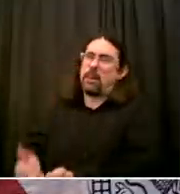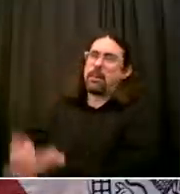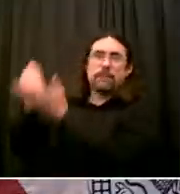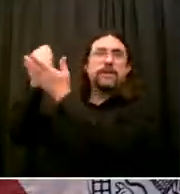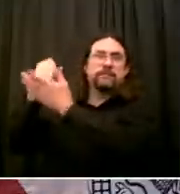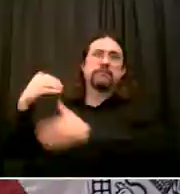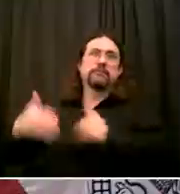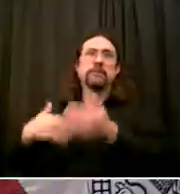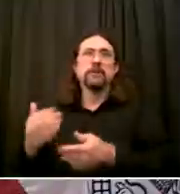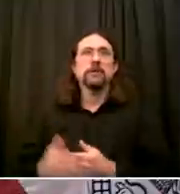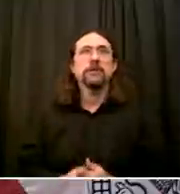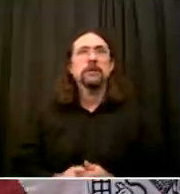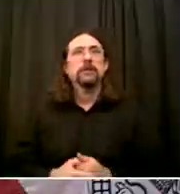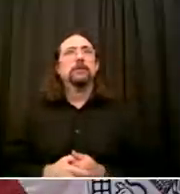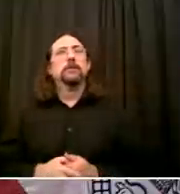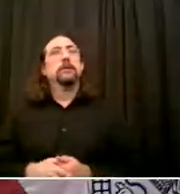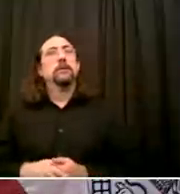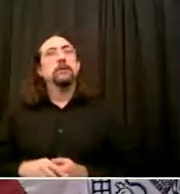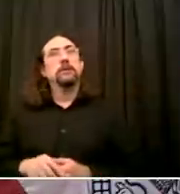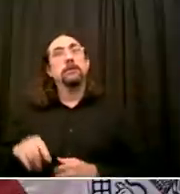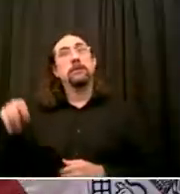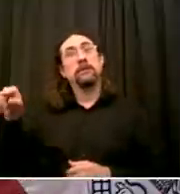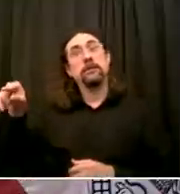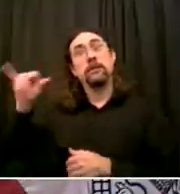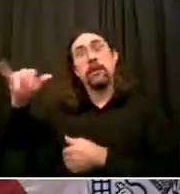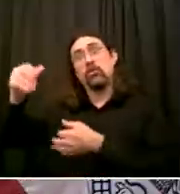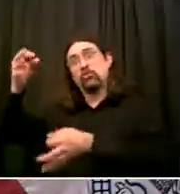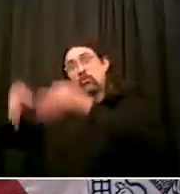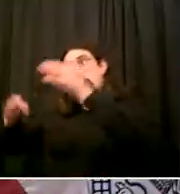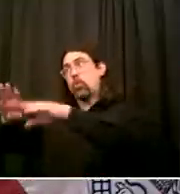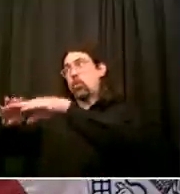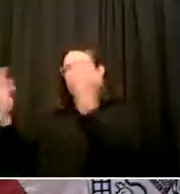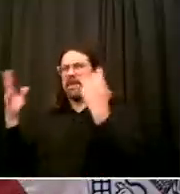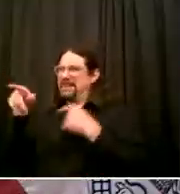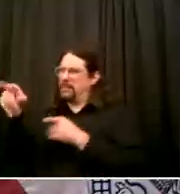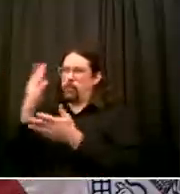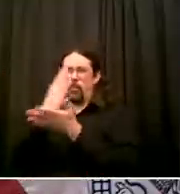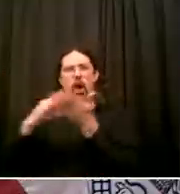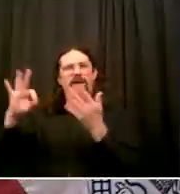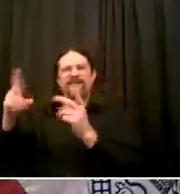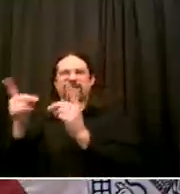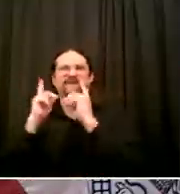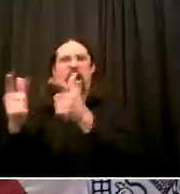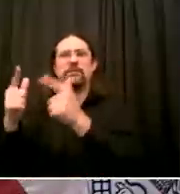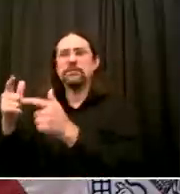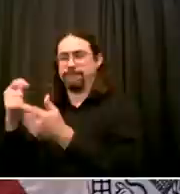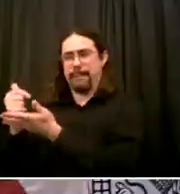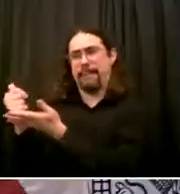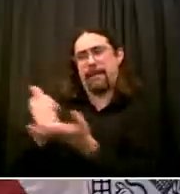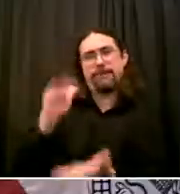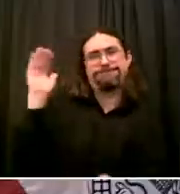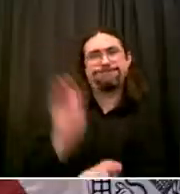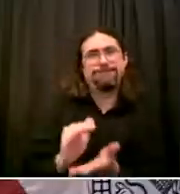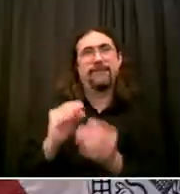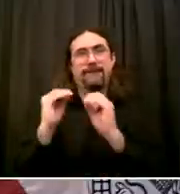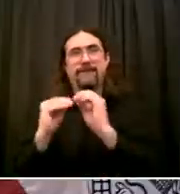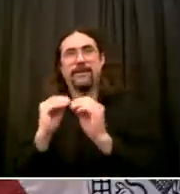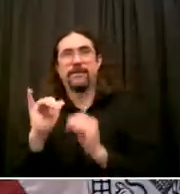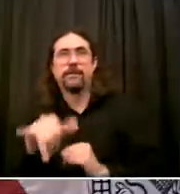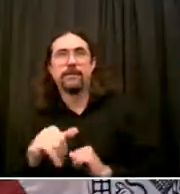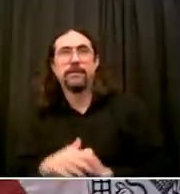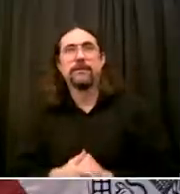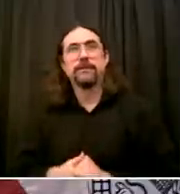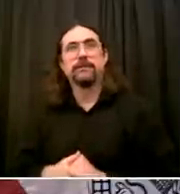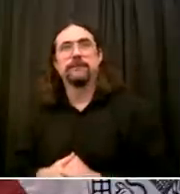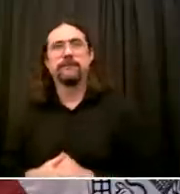constantly changing strategies to address it as they have in past years And I have great confidence they'll find a way And we're going to put more and more